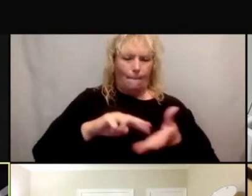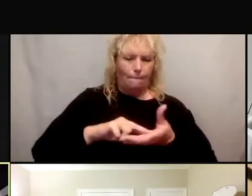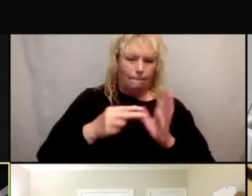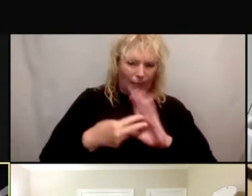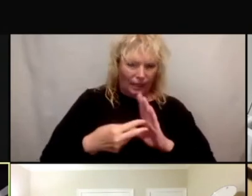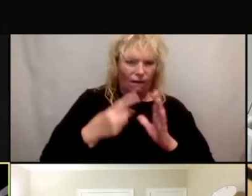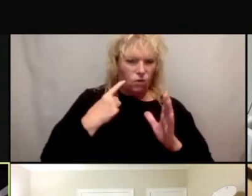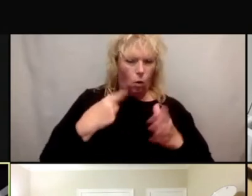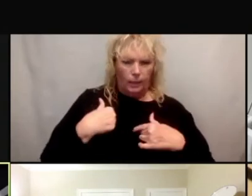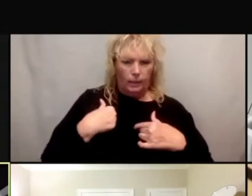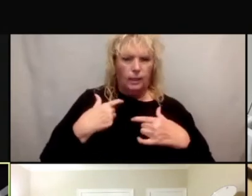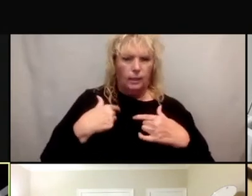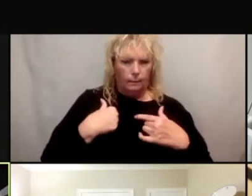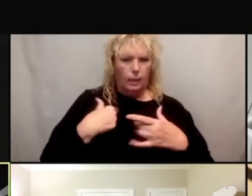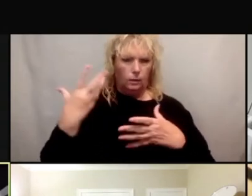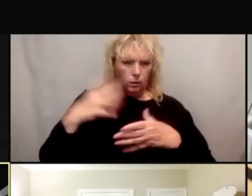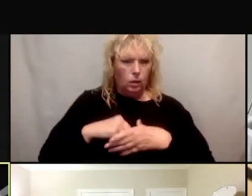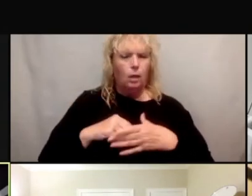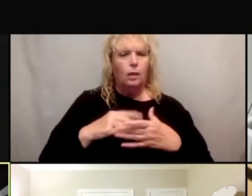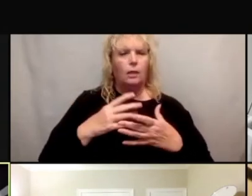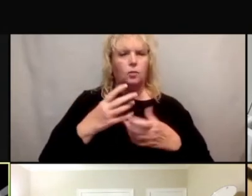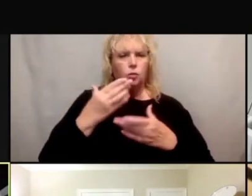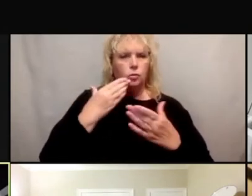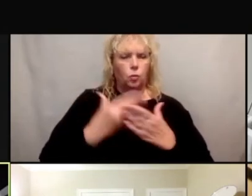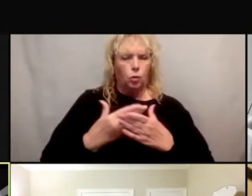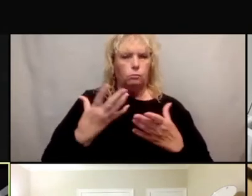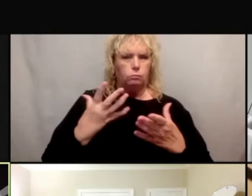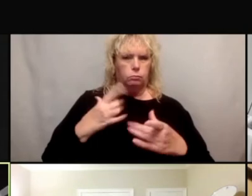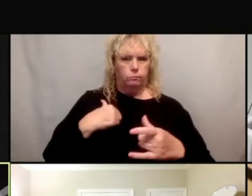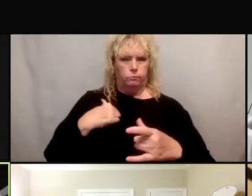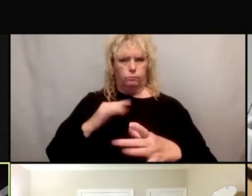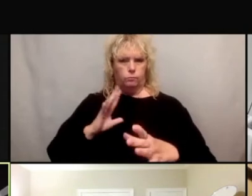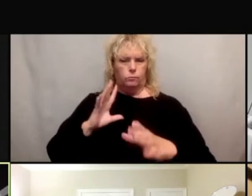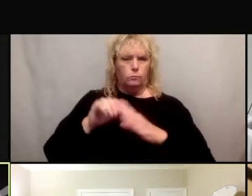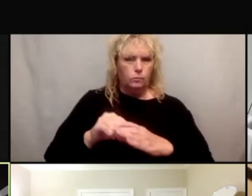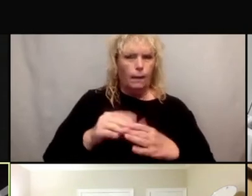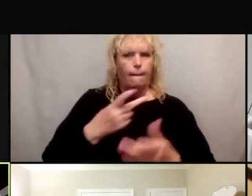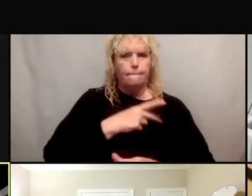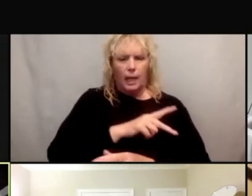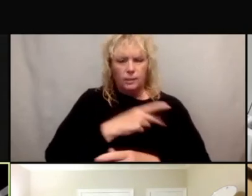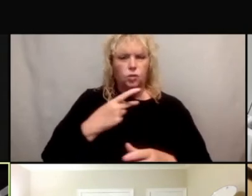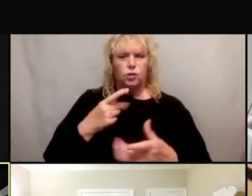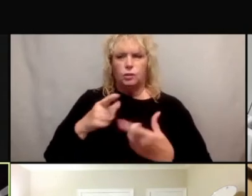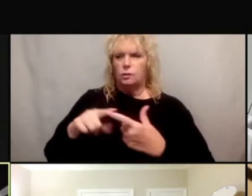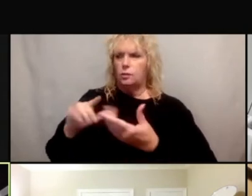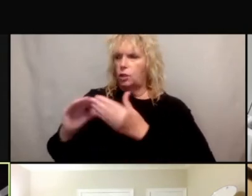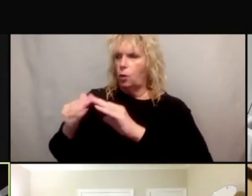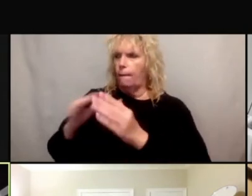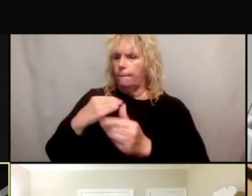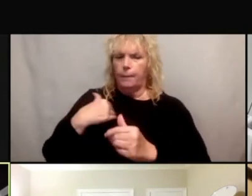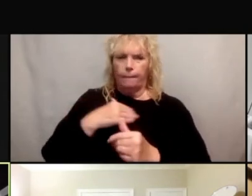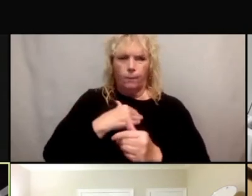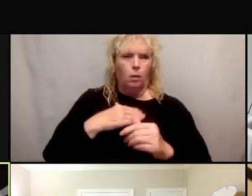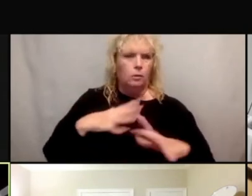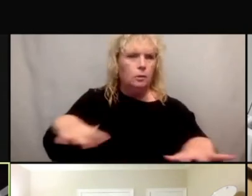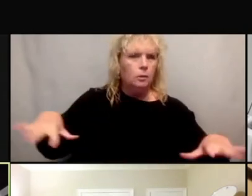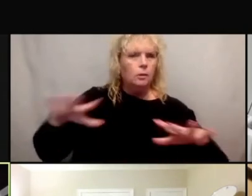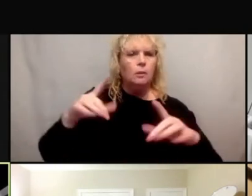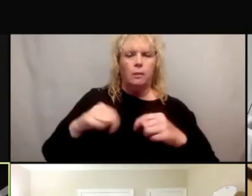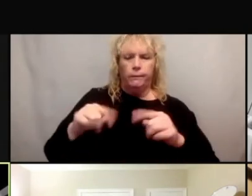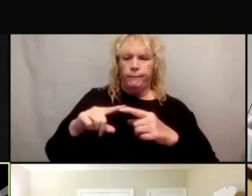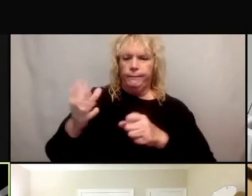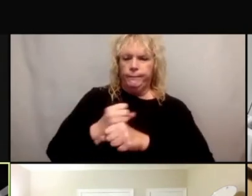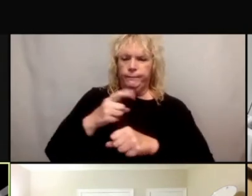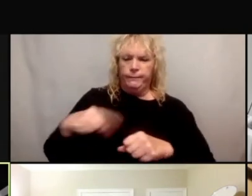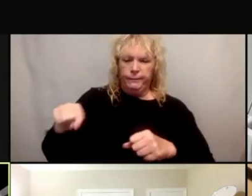really only can happen with getting engagement of patients and community members and potential participants early on in the process to make